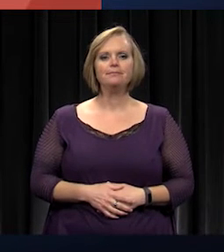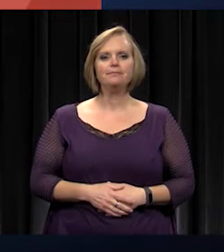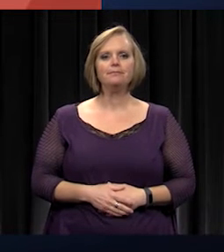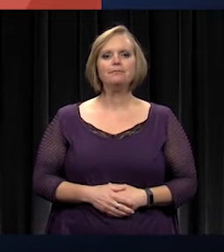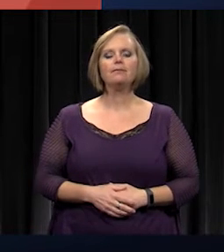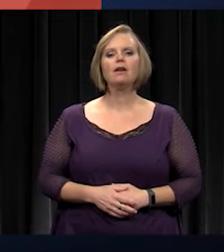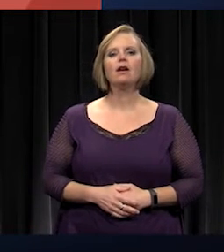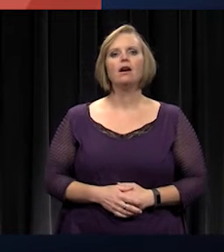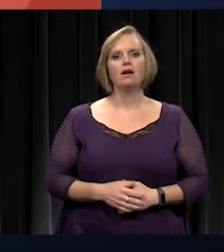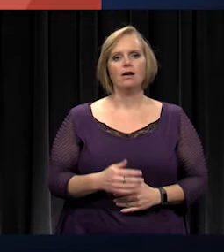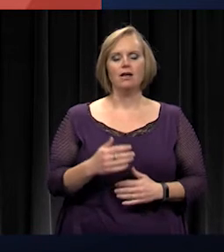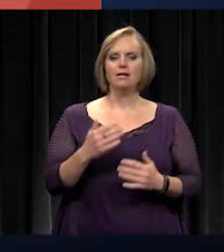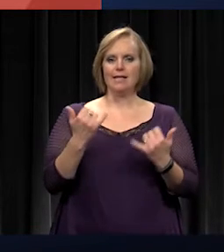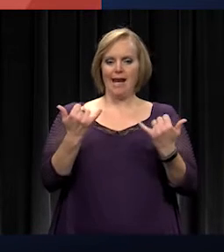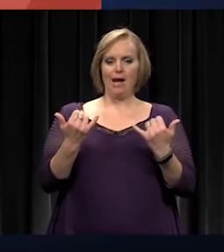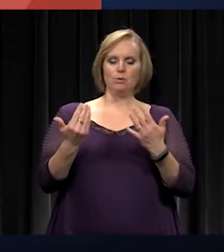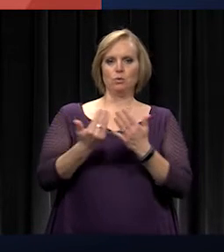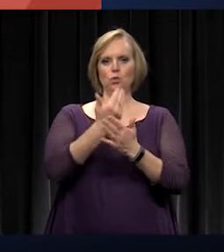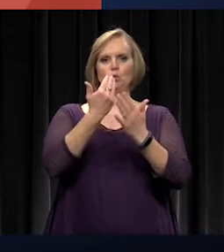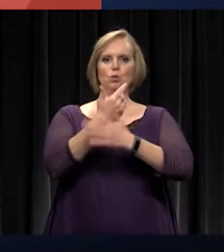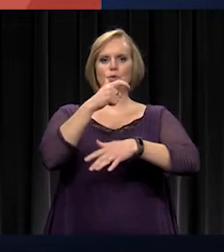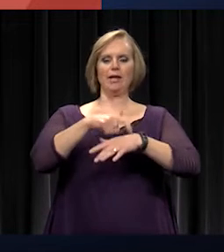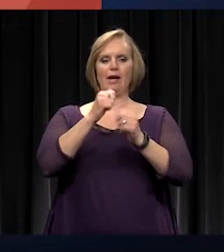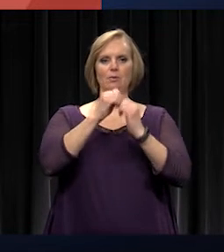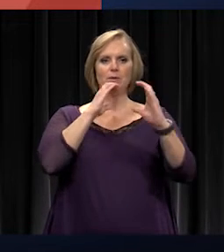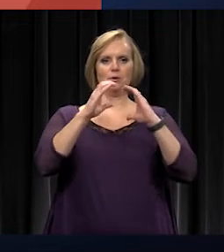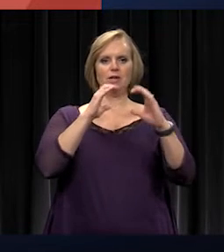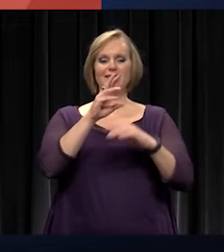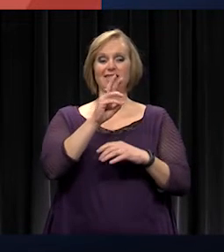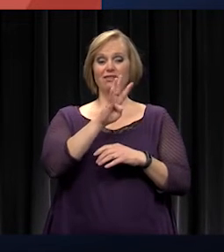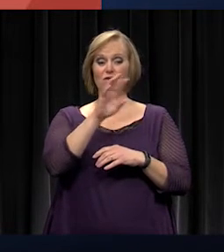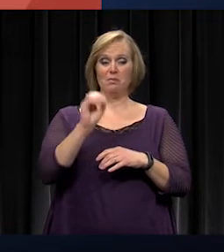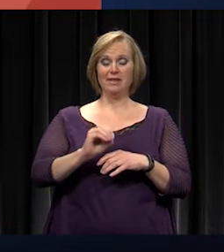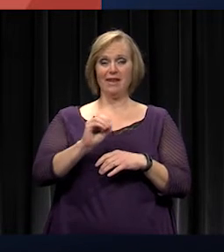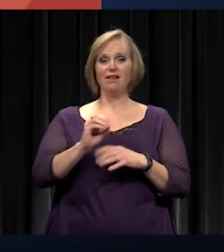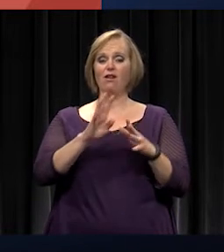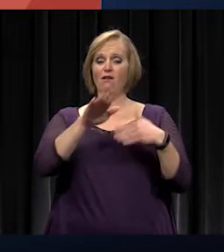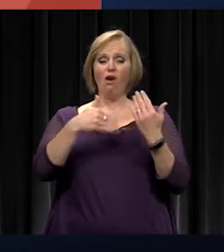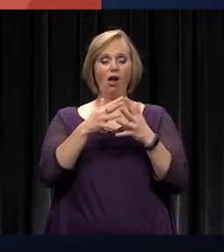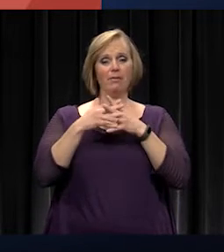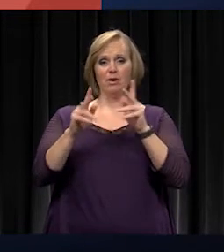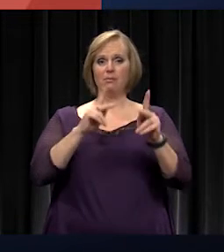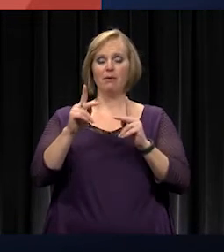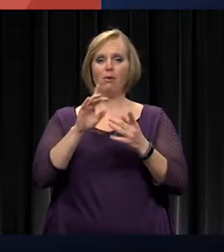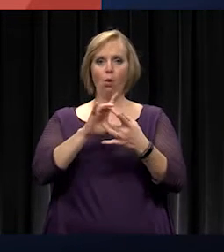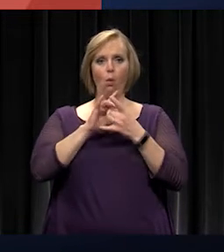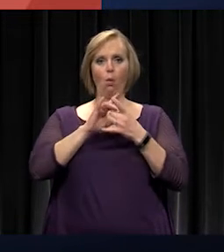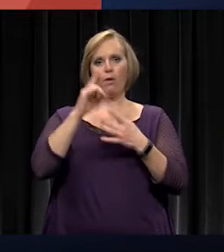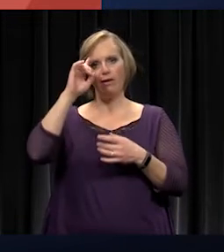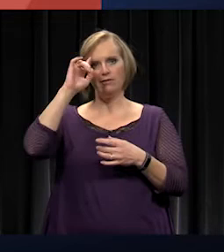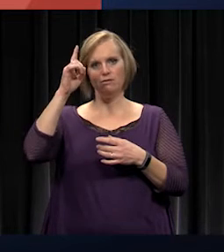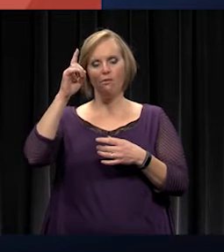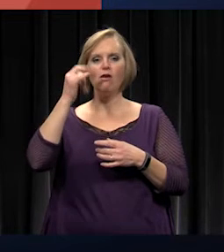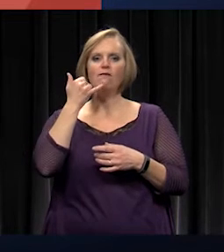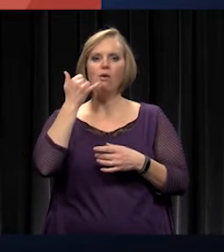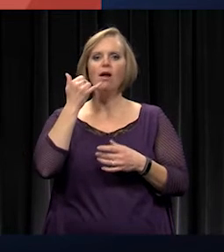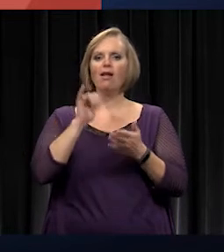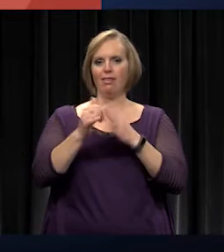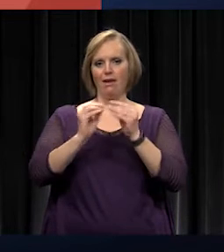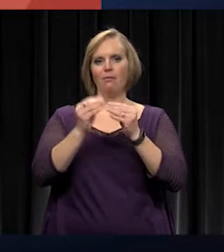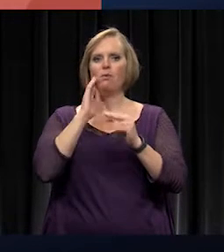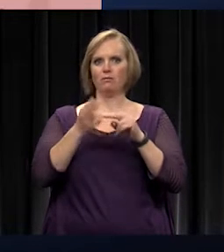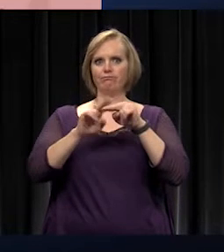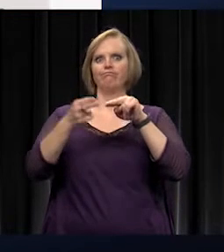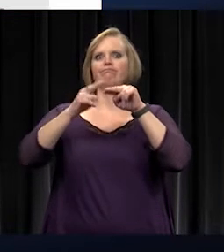We've reached a new era in communications. 64% of Americans own a smartphone, and that number is only going to increase as the years go on,